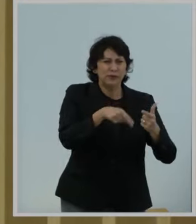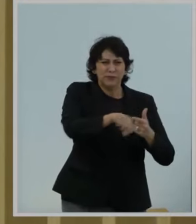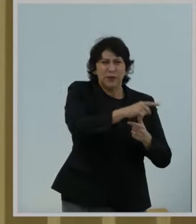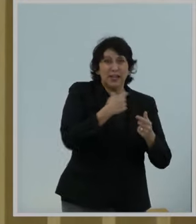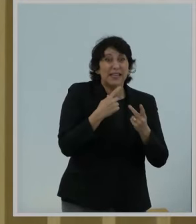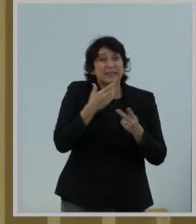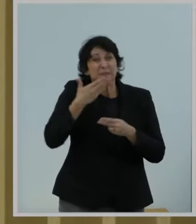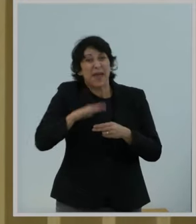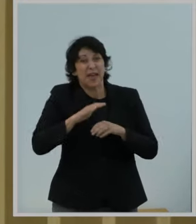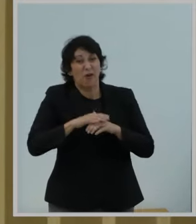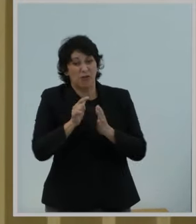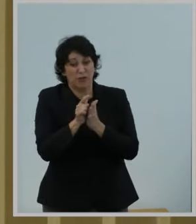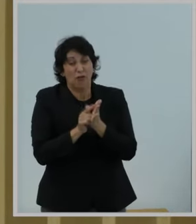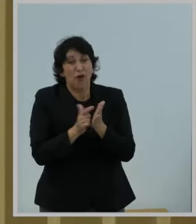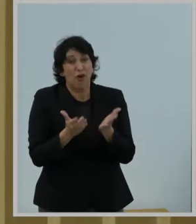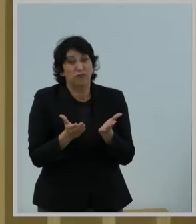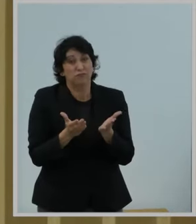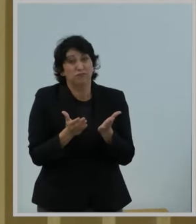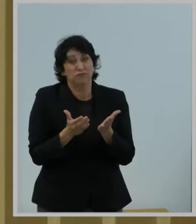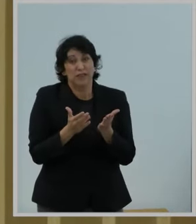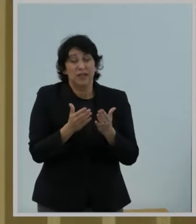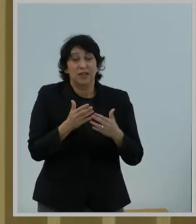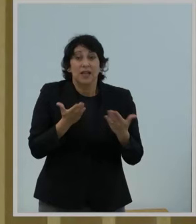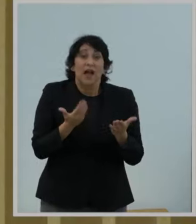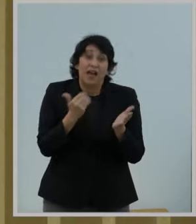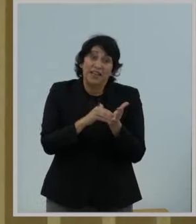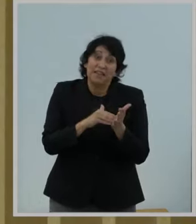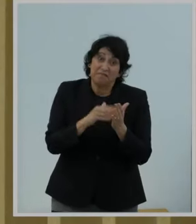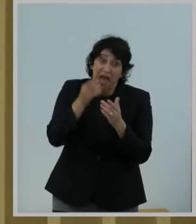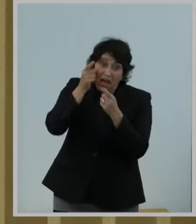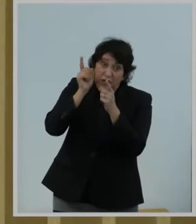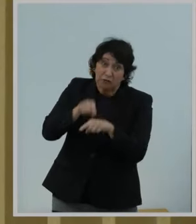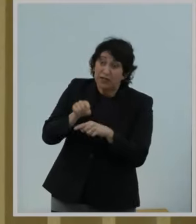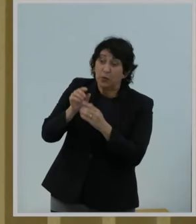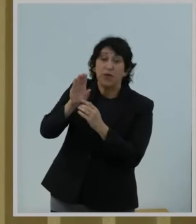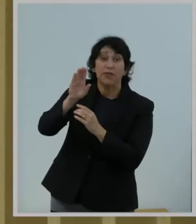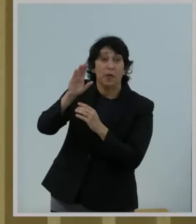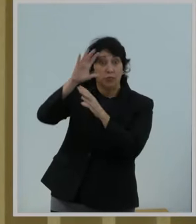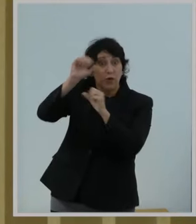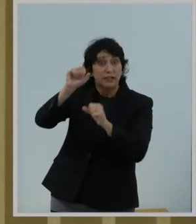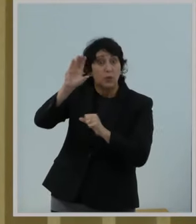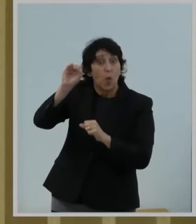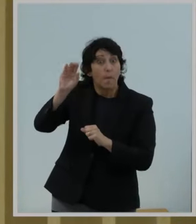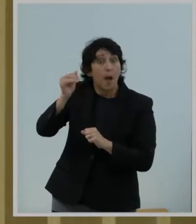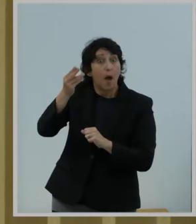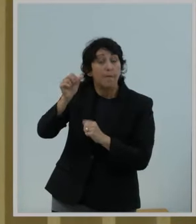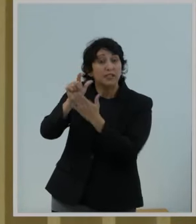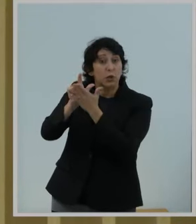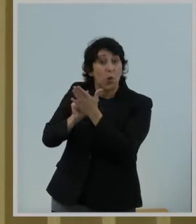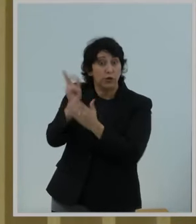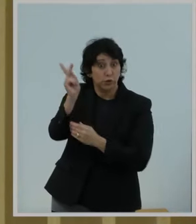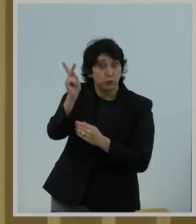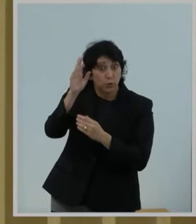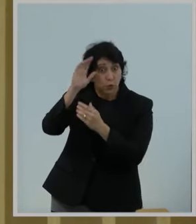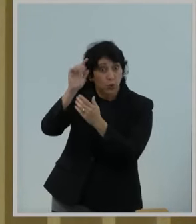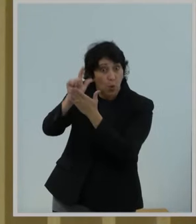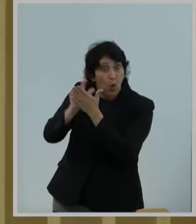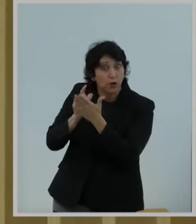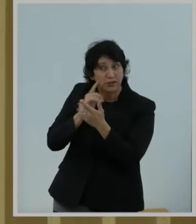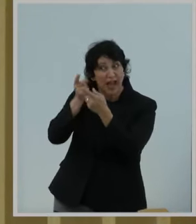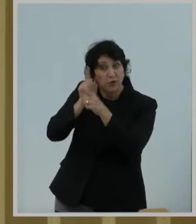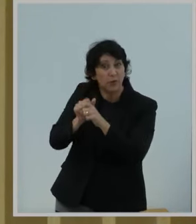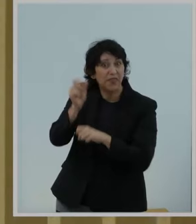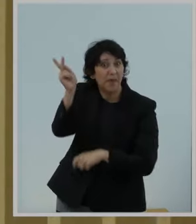Here, once again, I agree with President Obama's lawyers. In the submission that the two respected